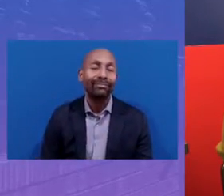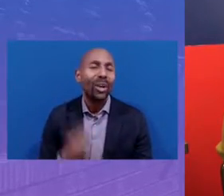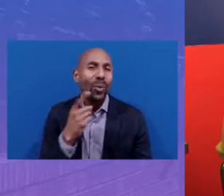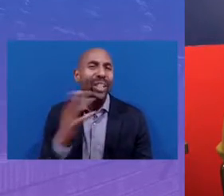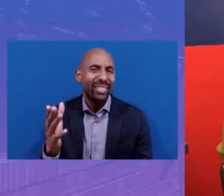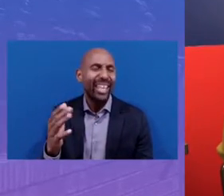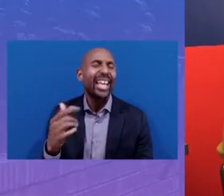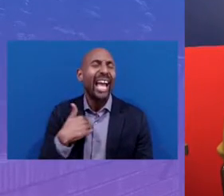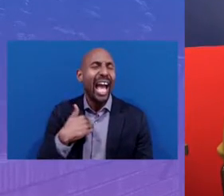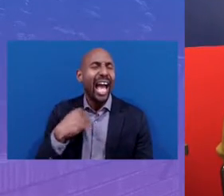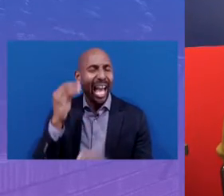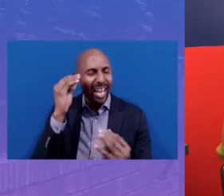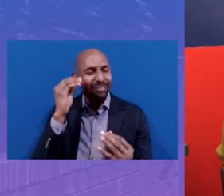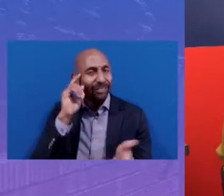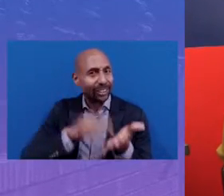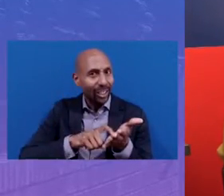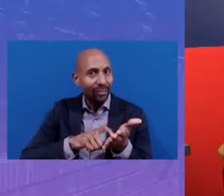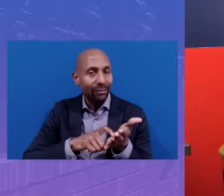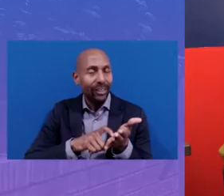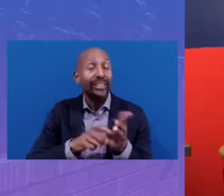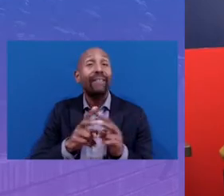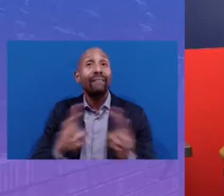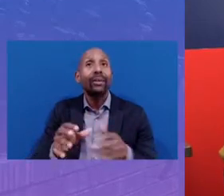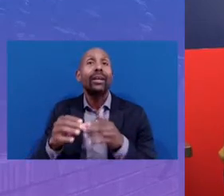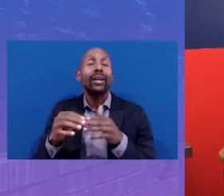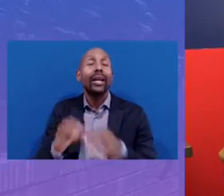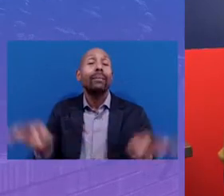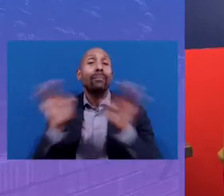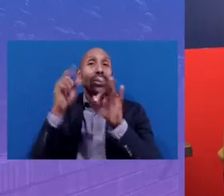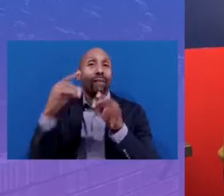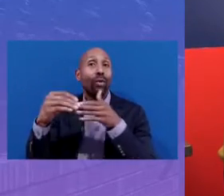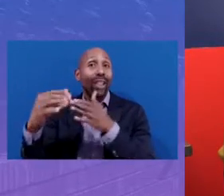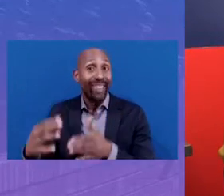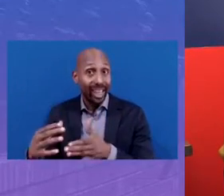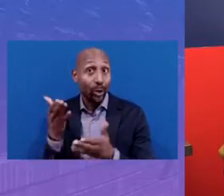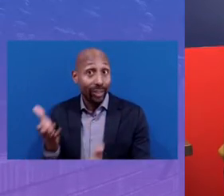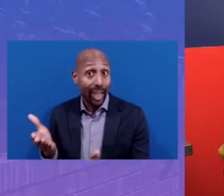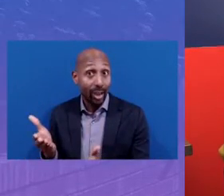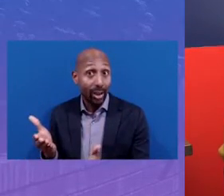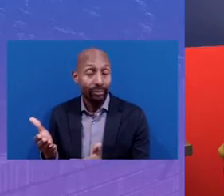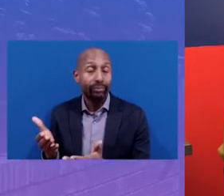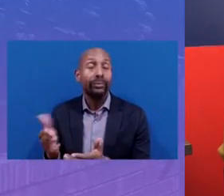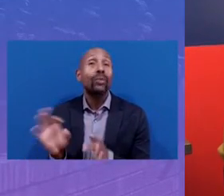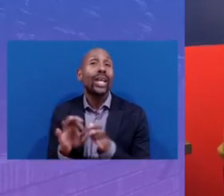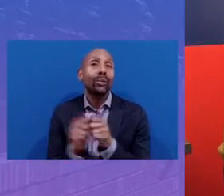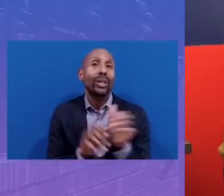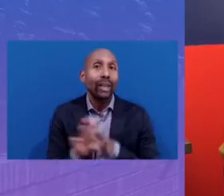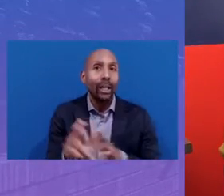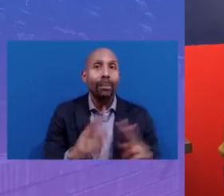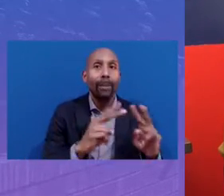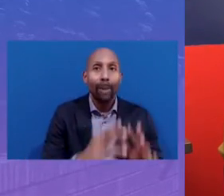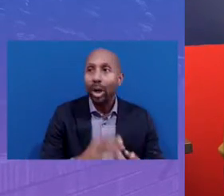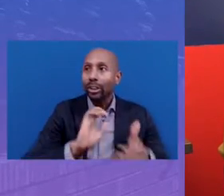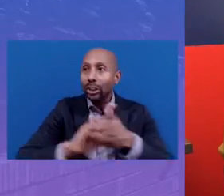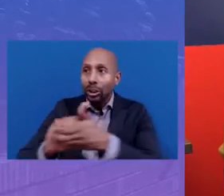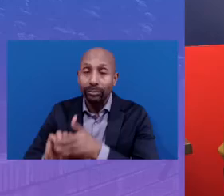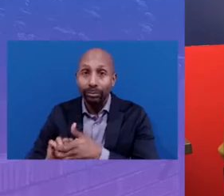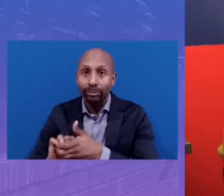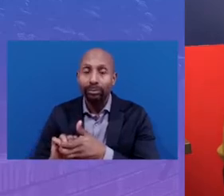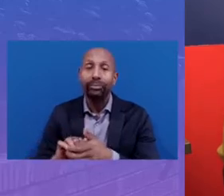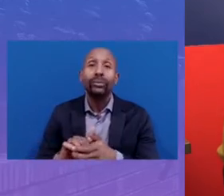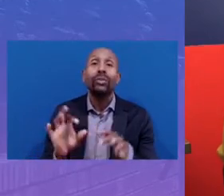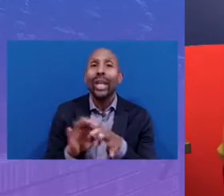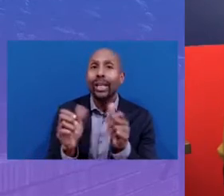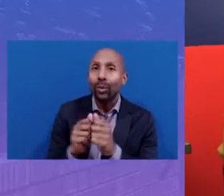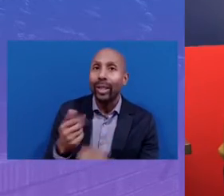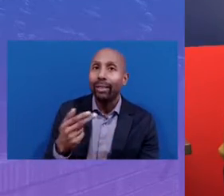that I think is really important for a leader to know about developing partnerships under Hub